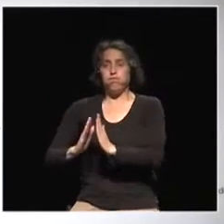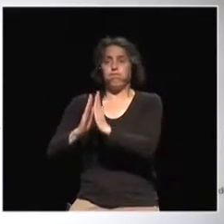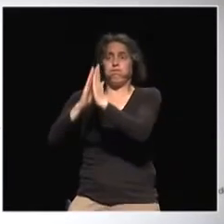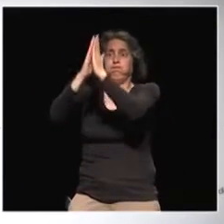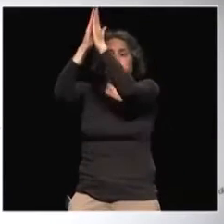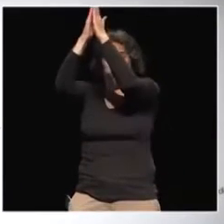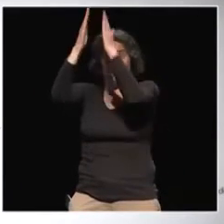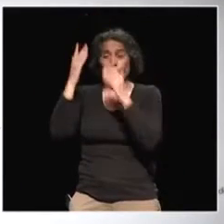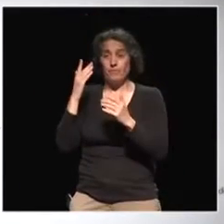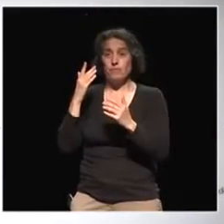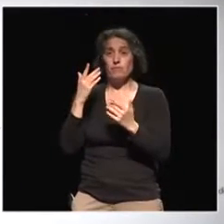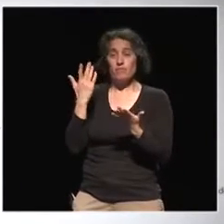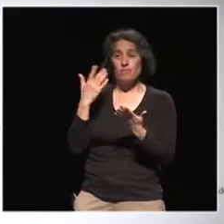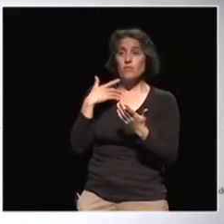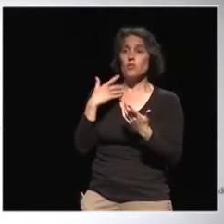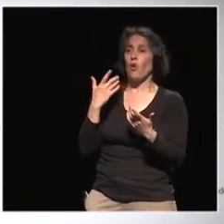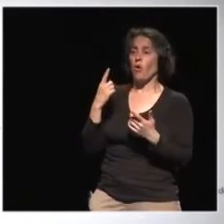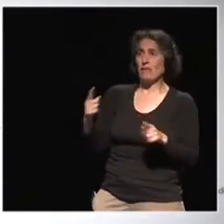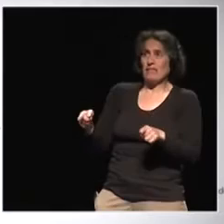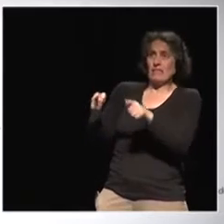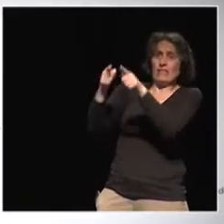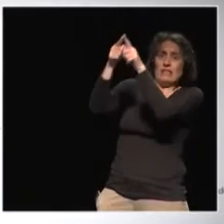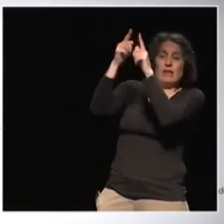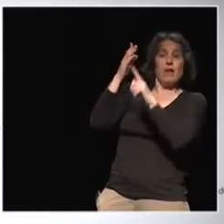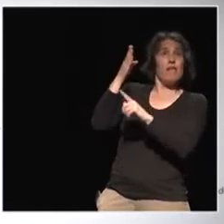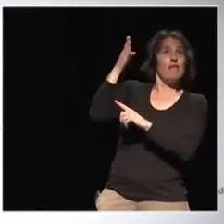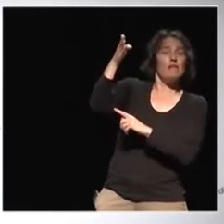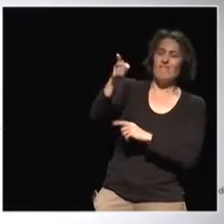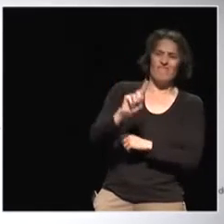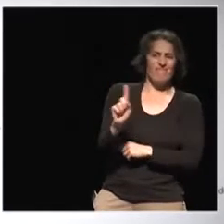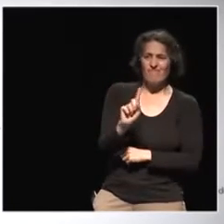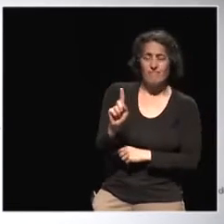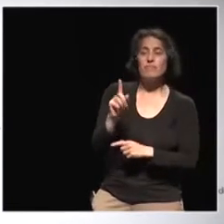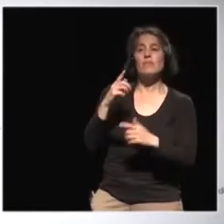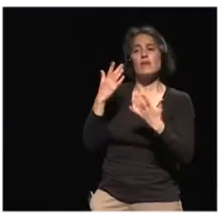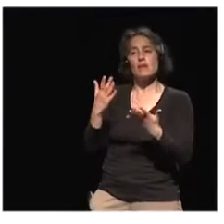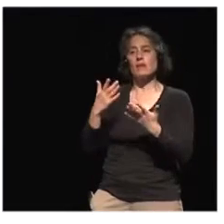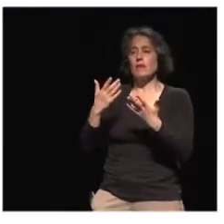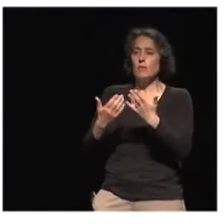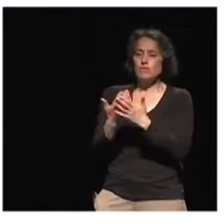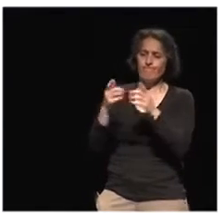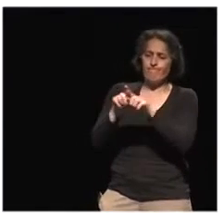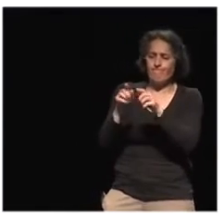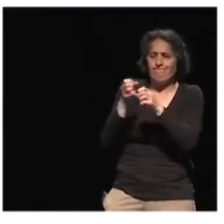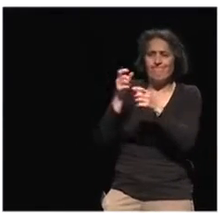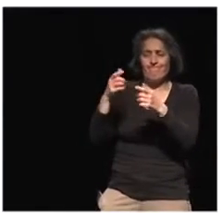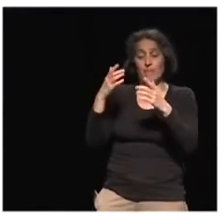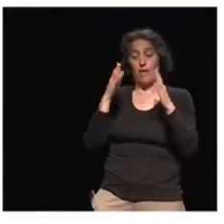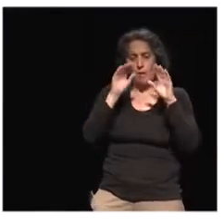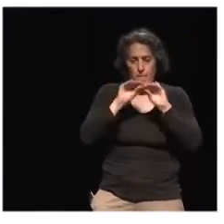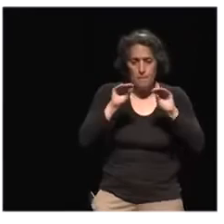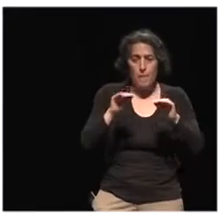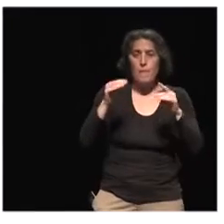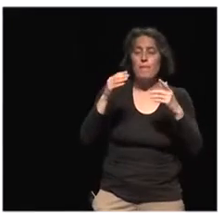important, the concepts of empathy and peace within mainstream subjects like maths, science.